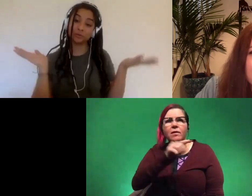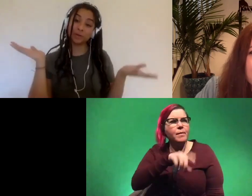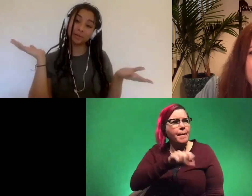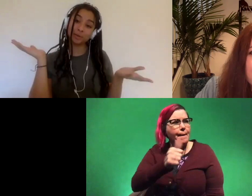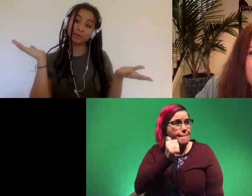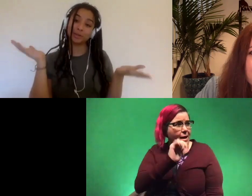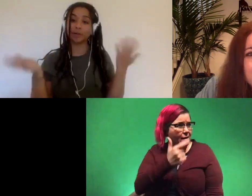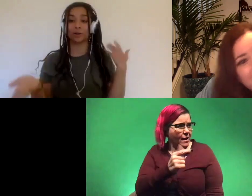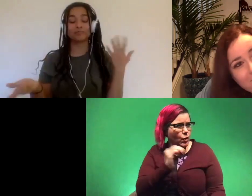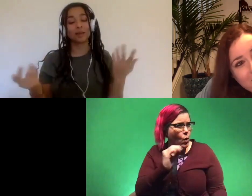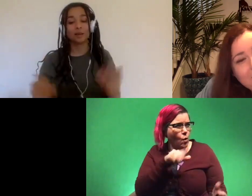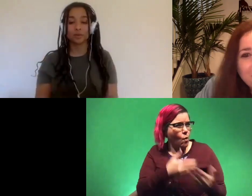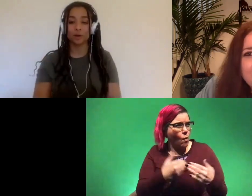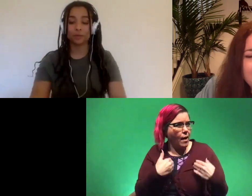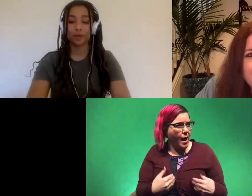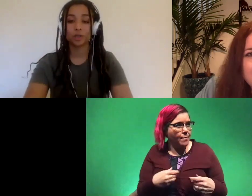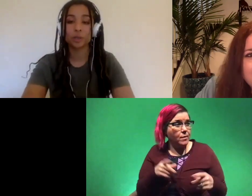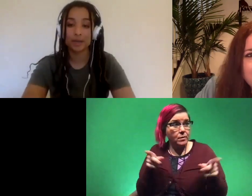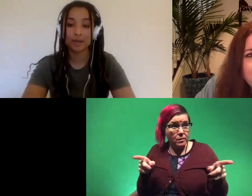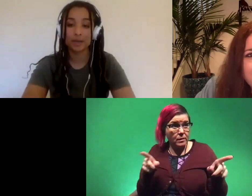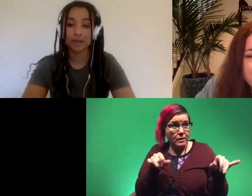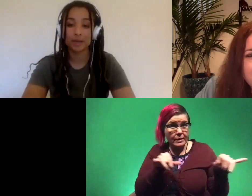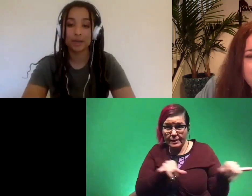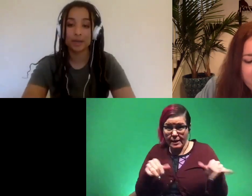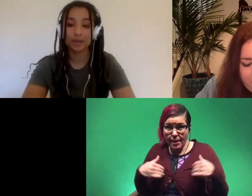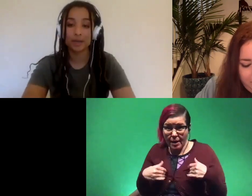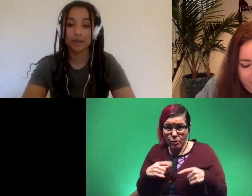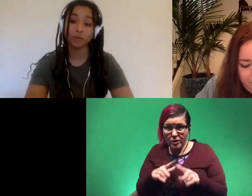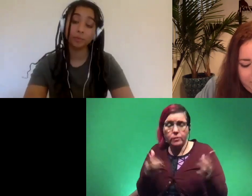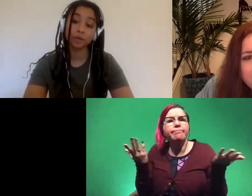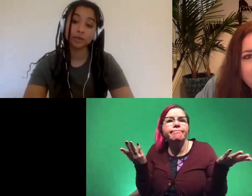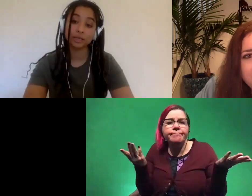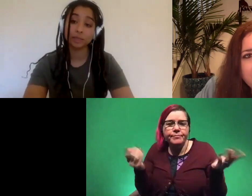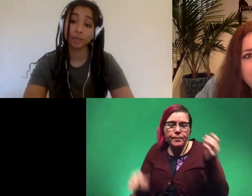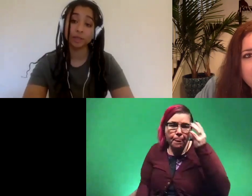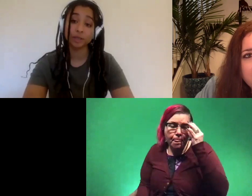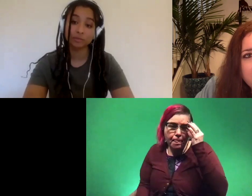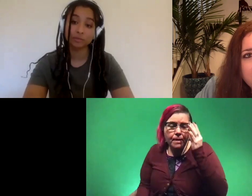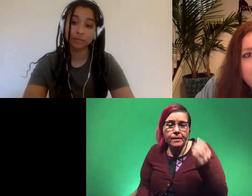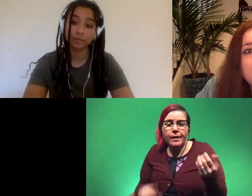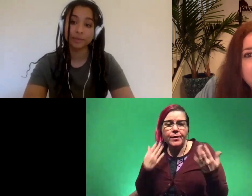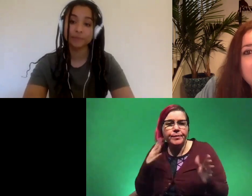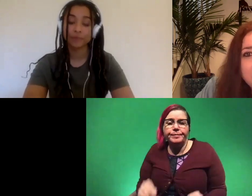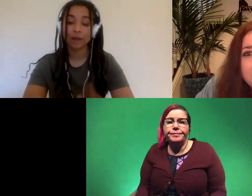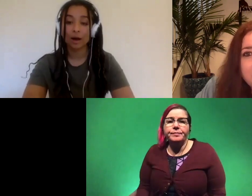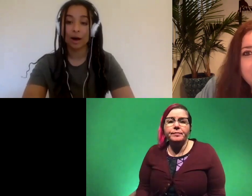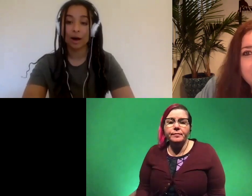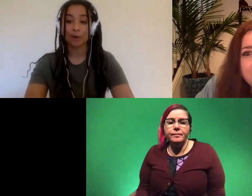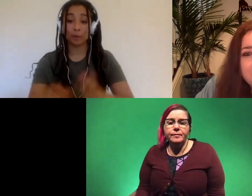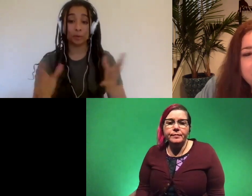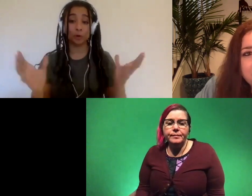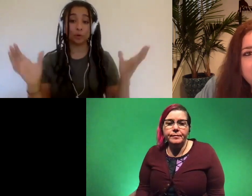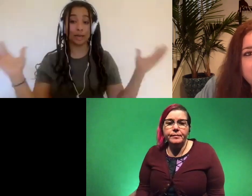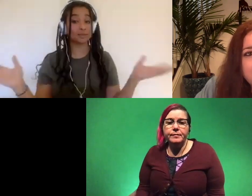these two different animals are you gonna call so it just depends on that we call them long bumpers and splitters sometimes uh